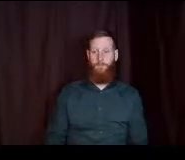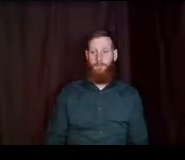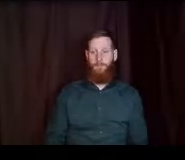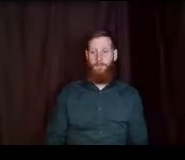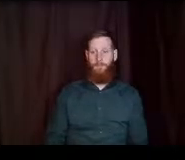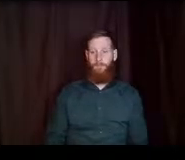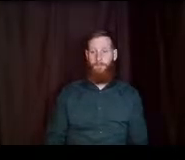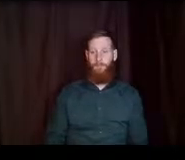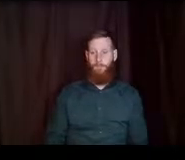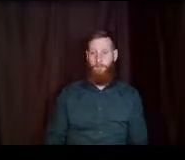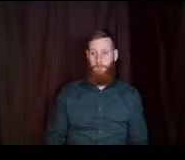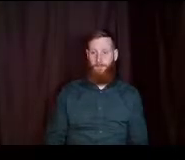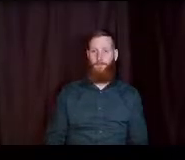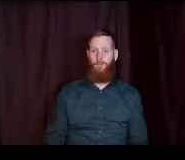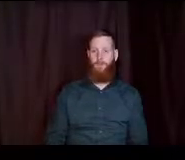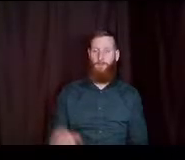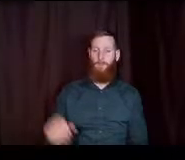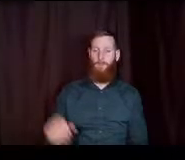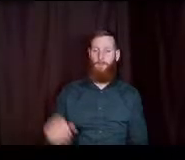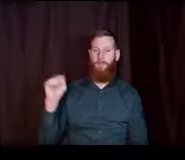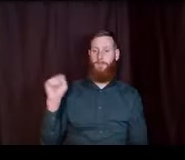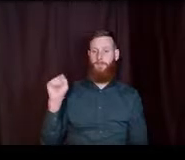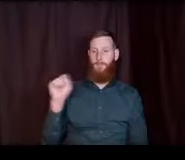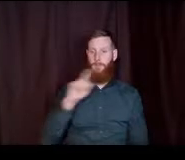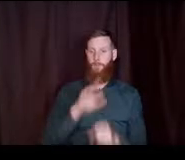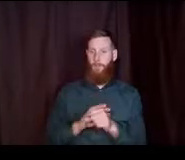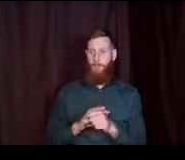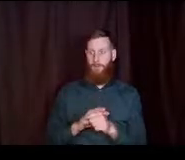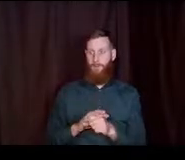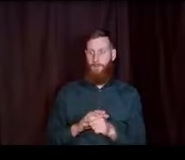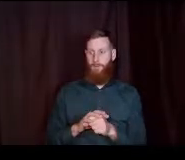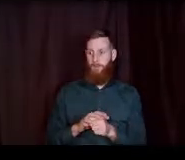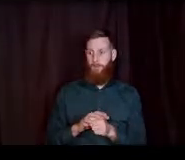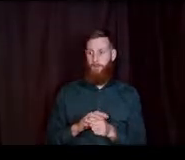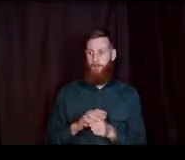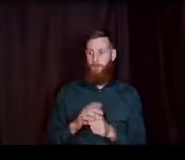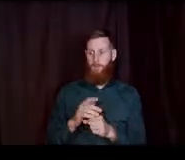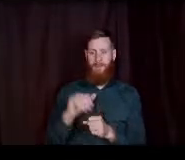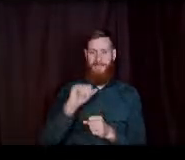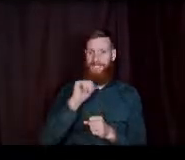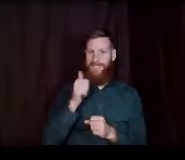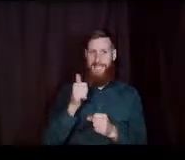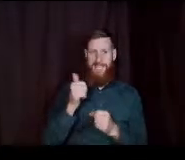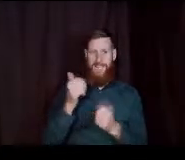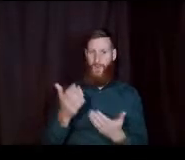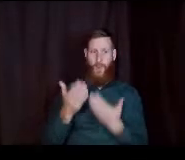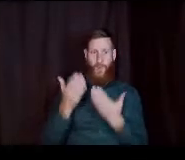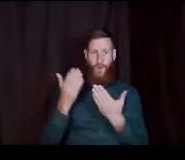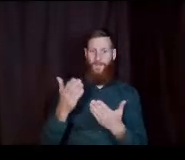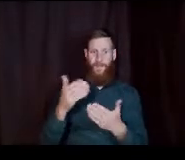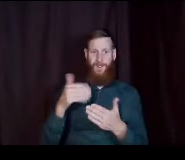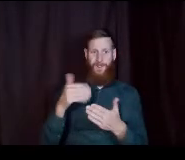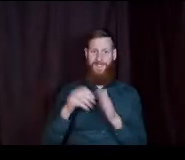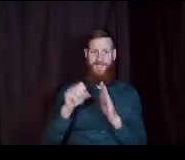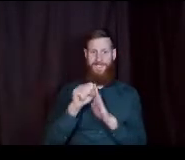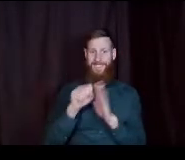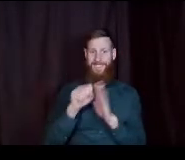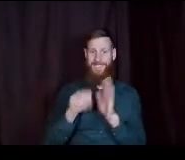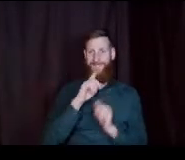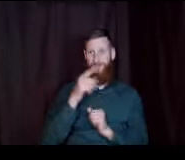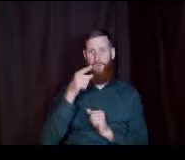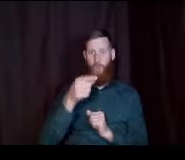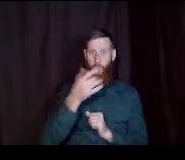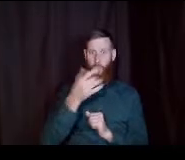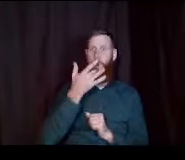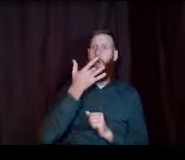the seattle promise is not you guys are very fortunate because uh it's not something that's offered like programs like this across the state you are very lucky to be